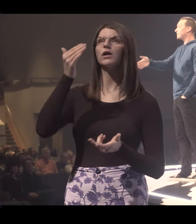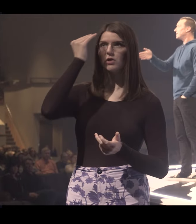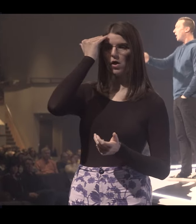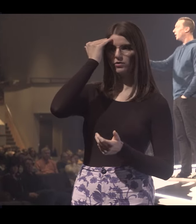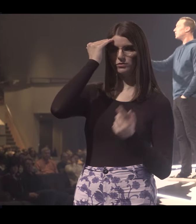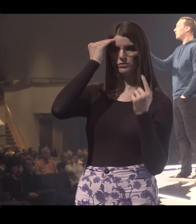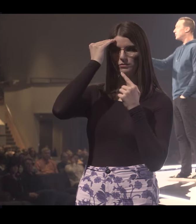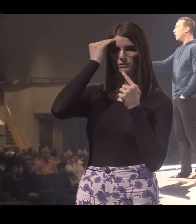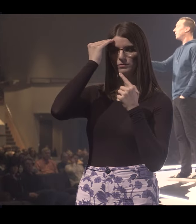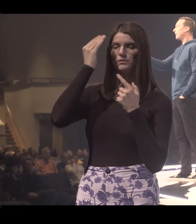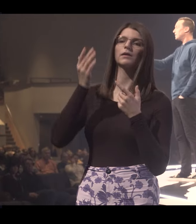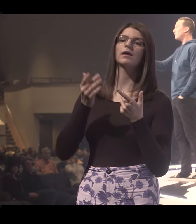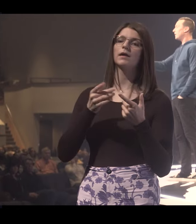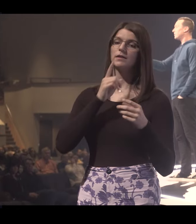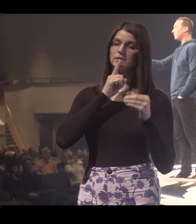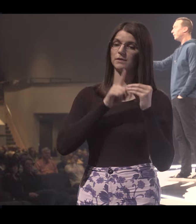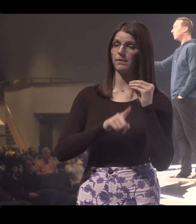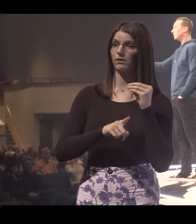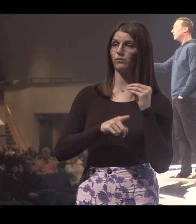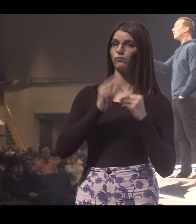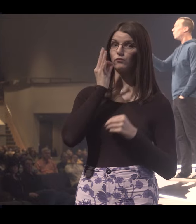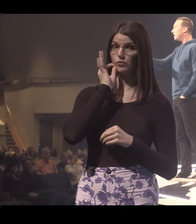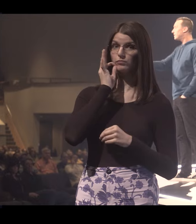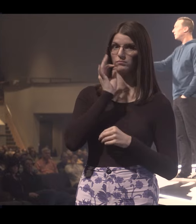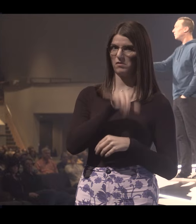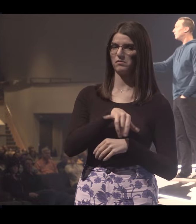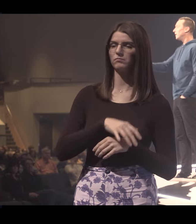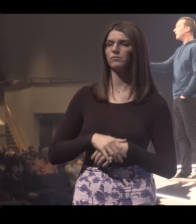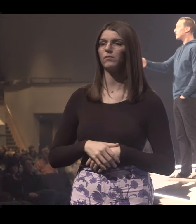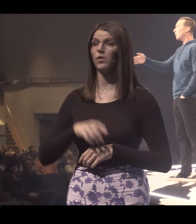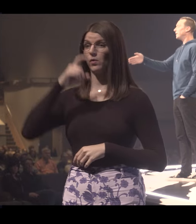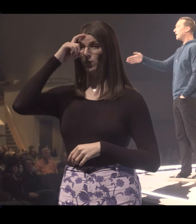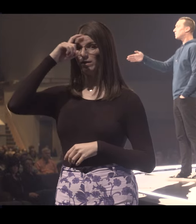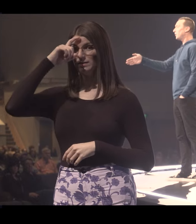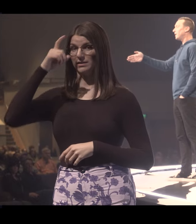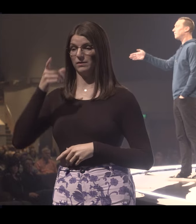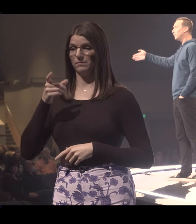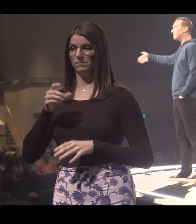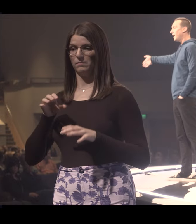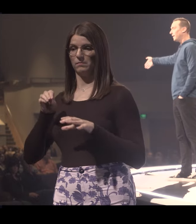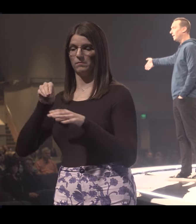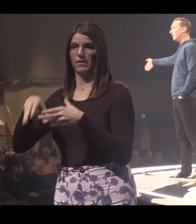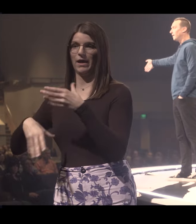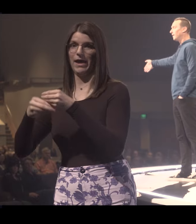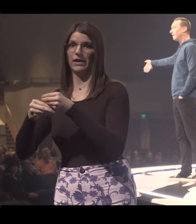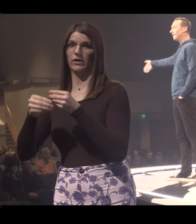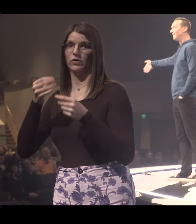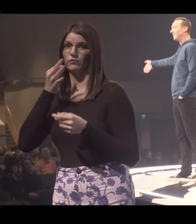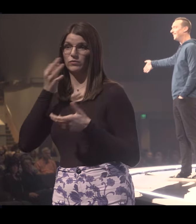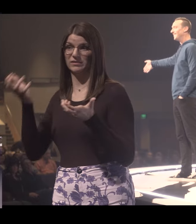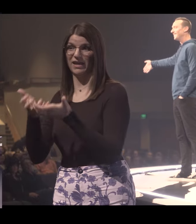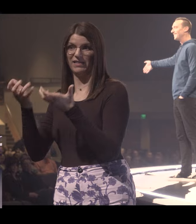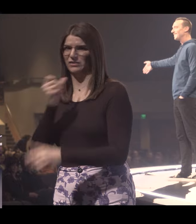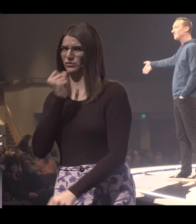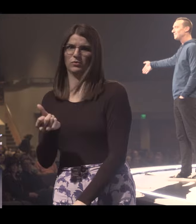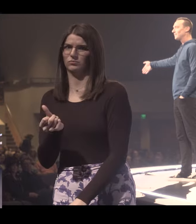knowing, or knowledge. He said, knowledge is knowing that a tomato is a fruit. Wisdom is knowing not to put it in a fruit salad.